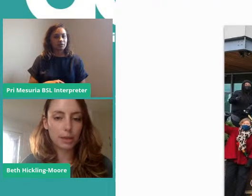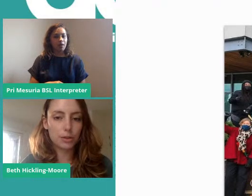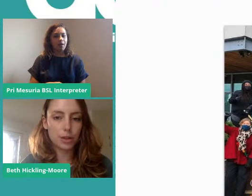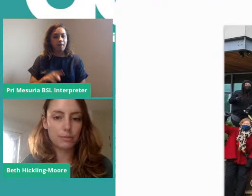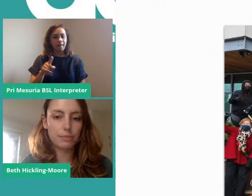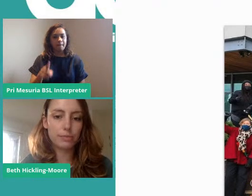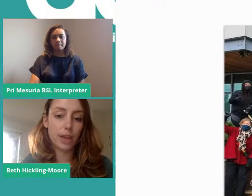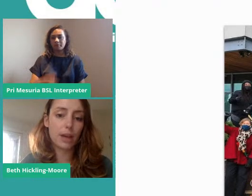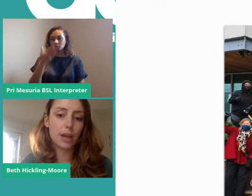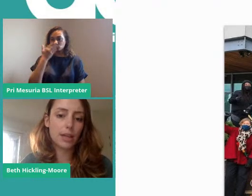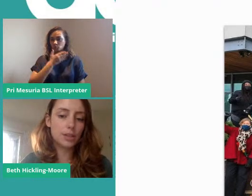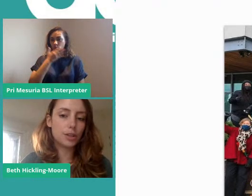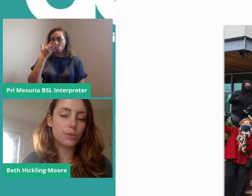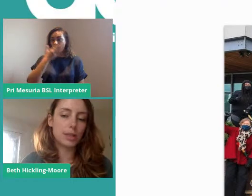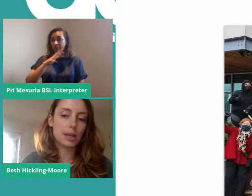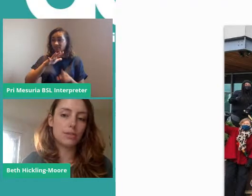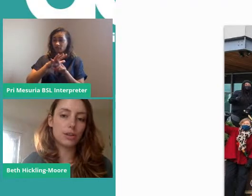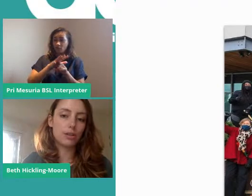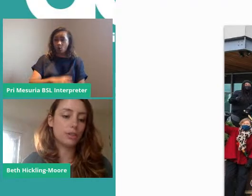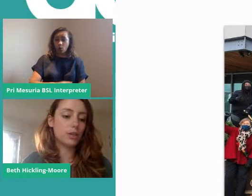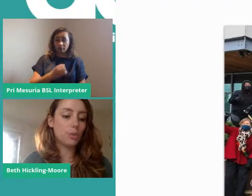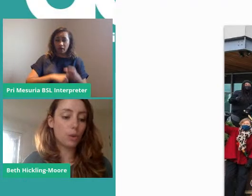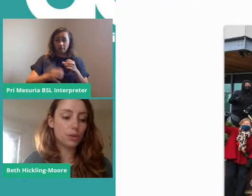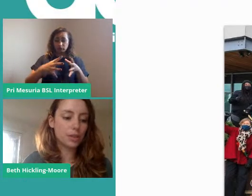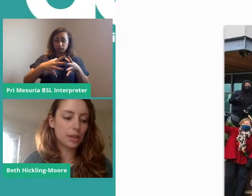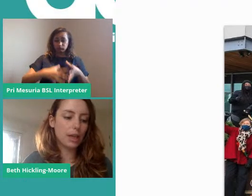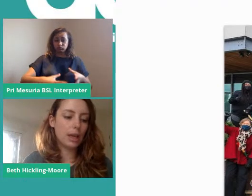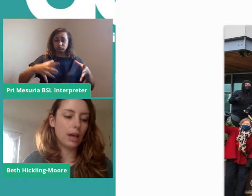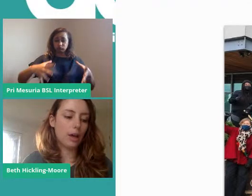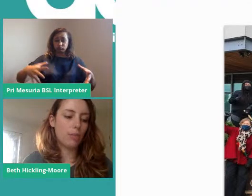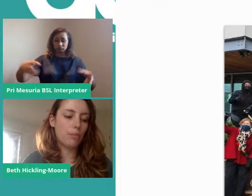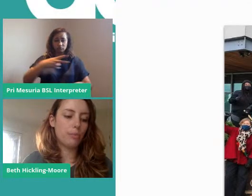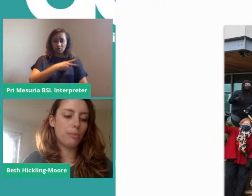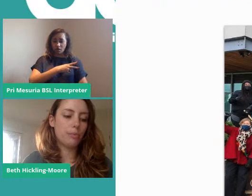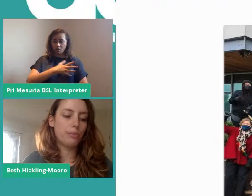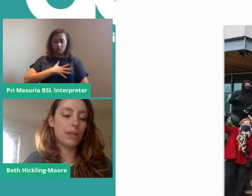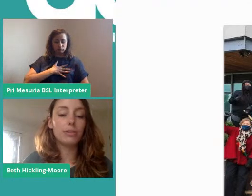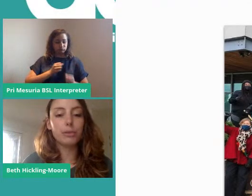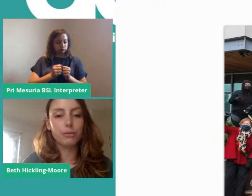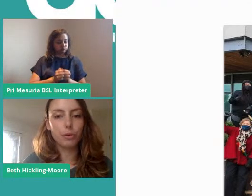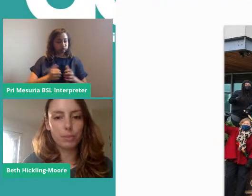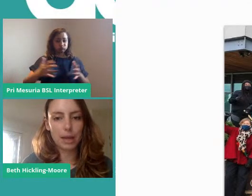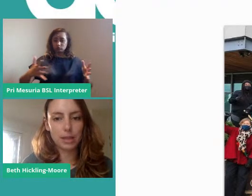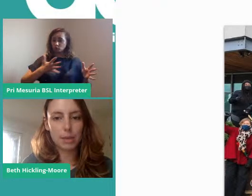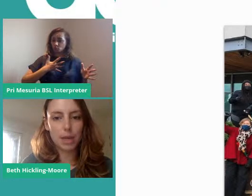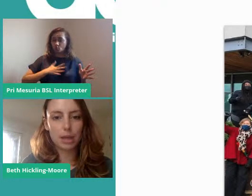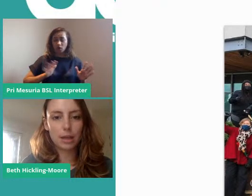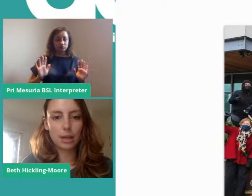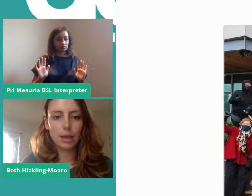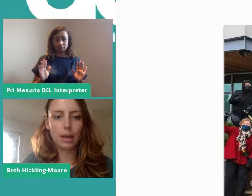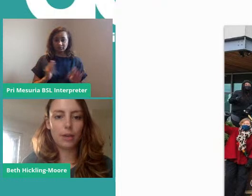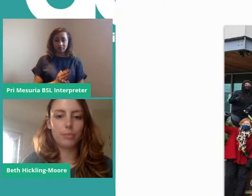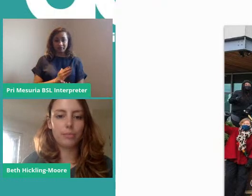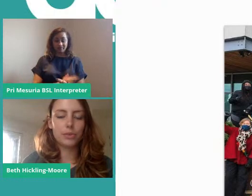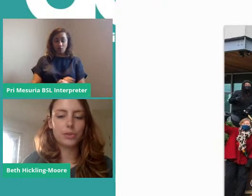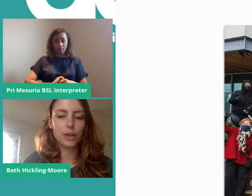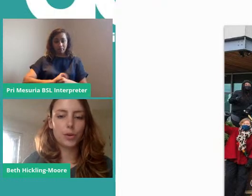forced into an expansion that 82% of staff did not want even before the pandemic.